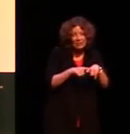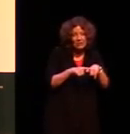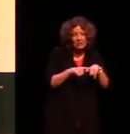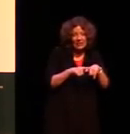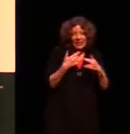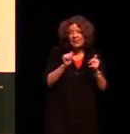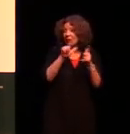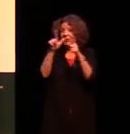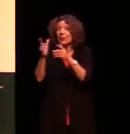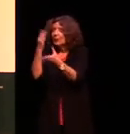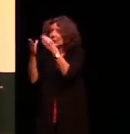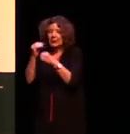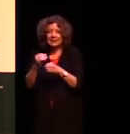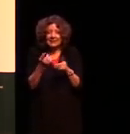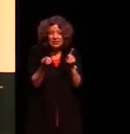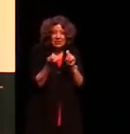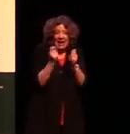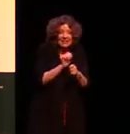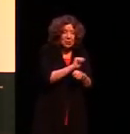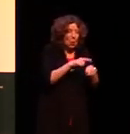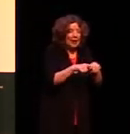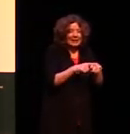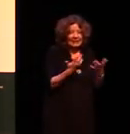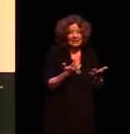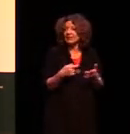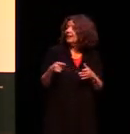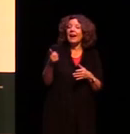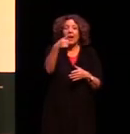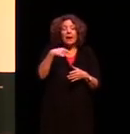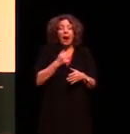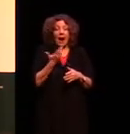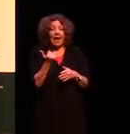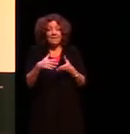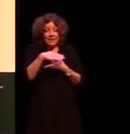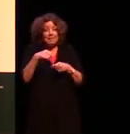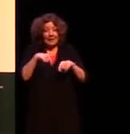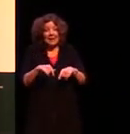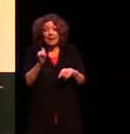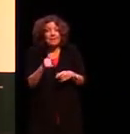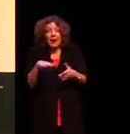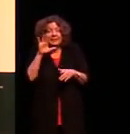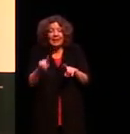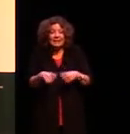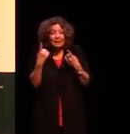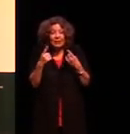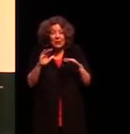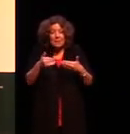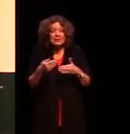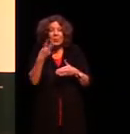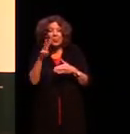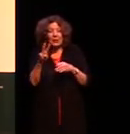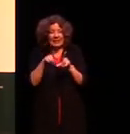oh interesting question I don't know I guess I there's family here they can tell you whether I sound different than I did thirty years ago